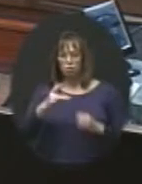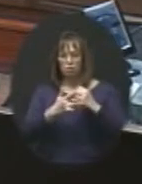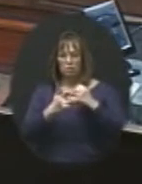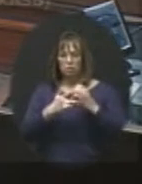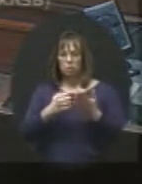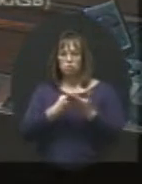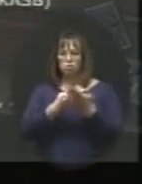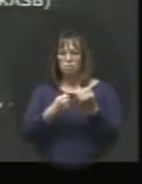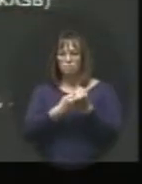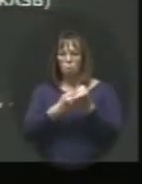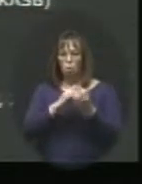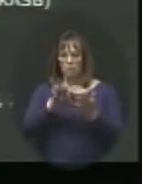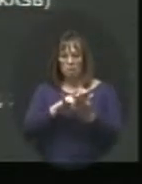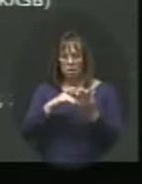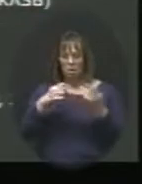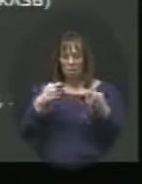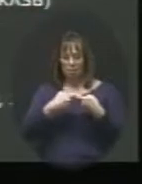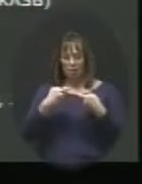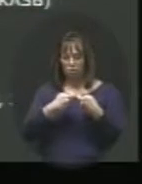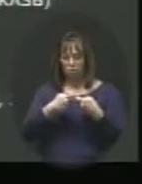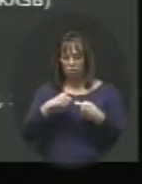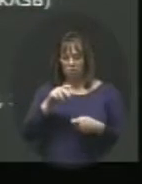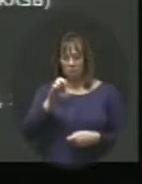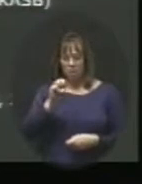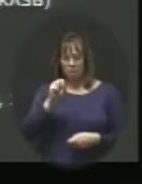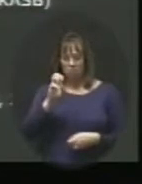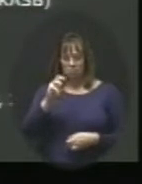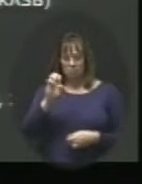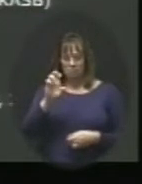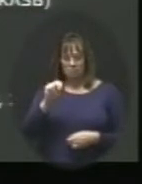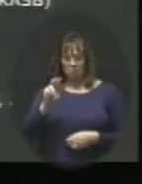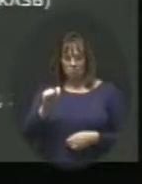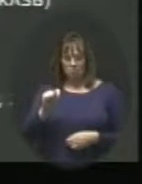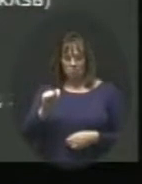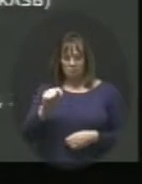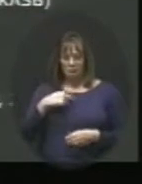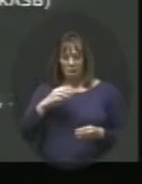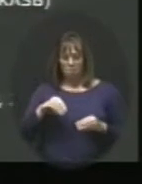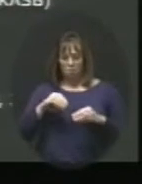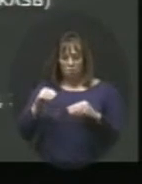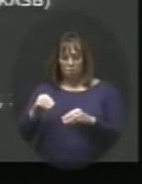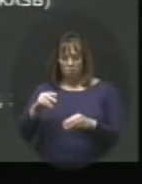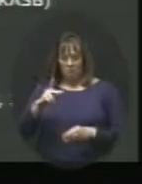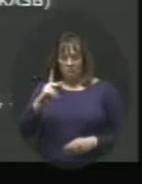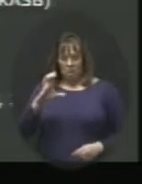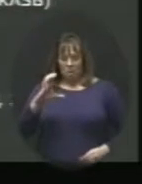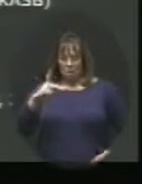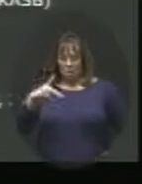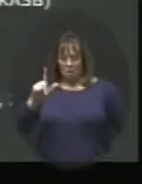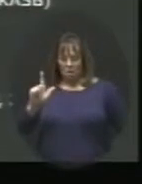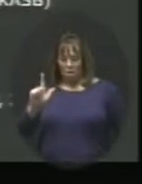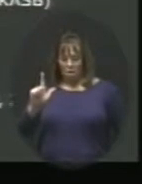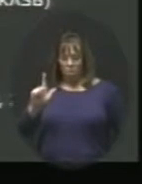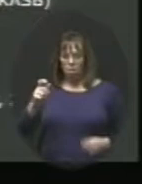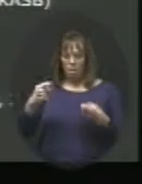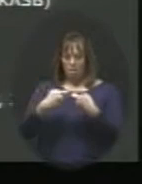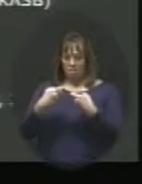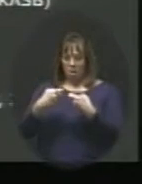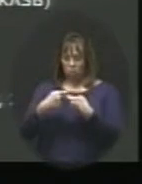Support Center electrical easement. I move to grant KCP&L an electrical